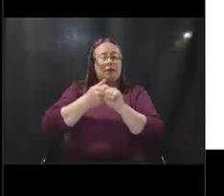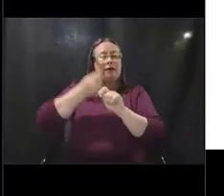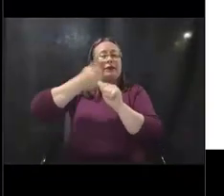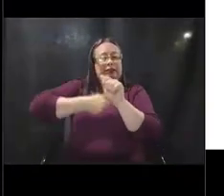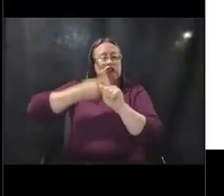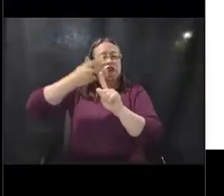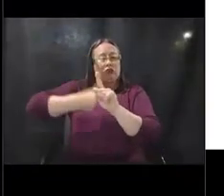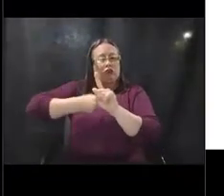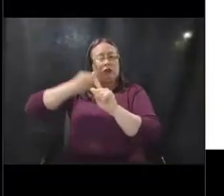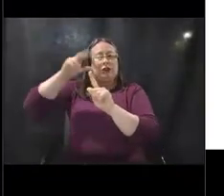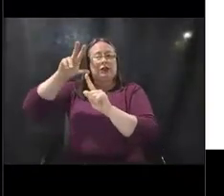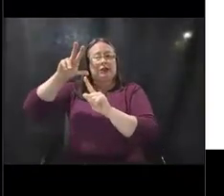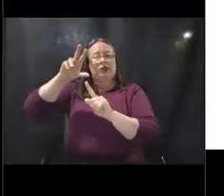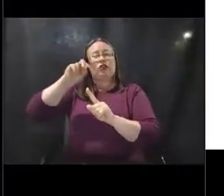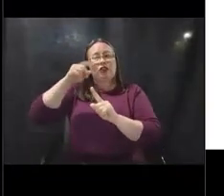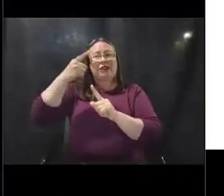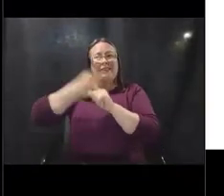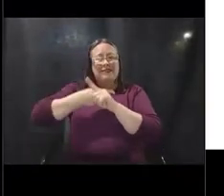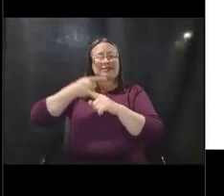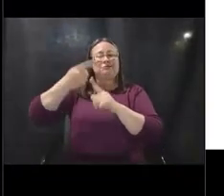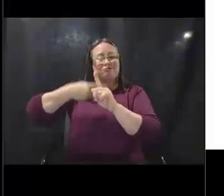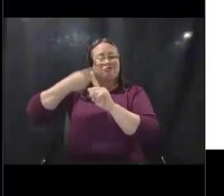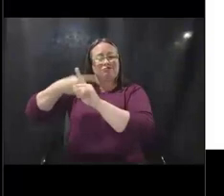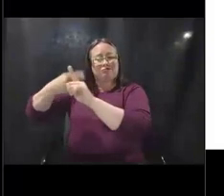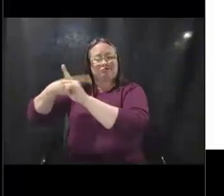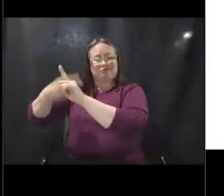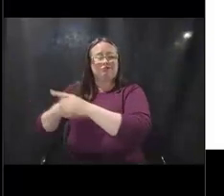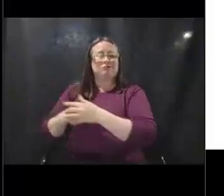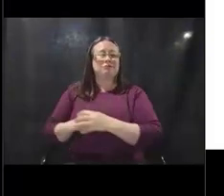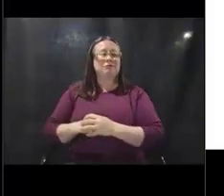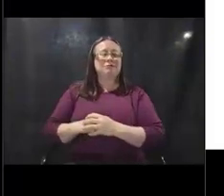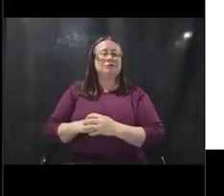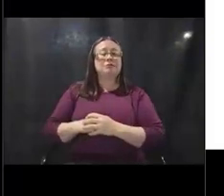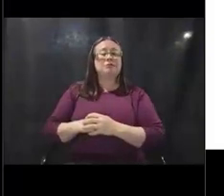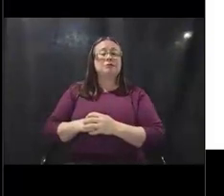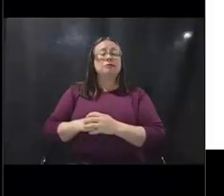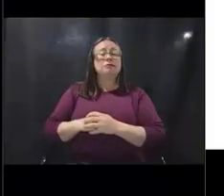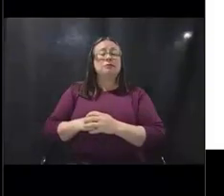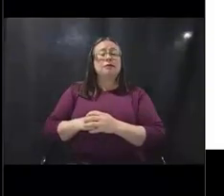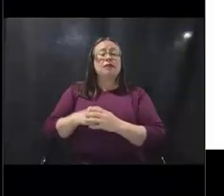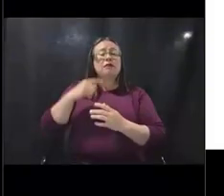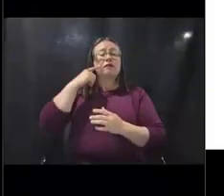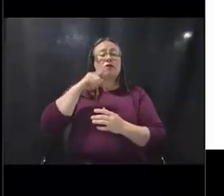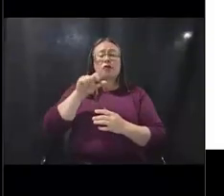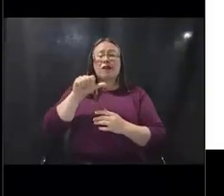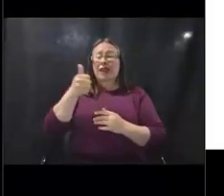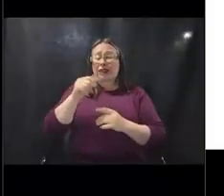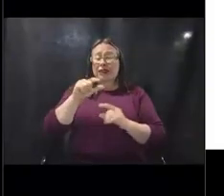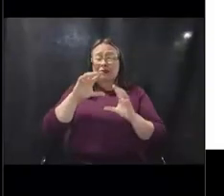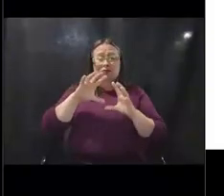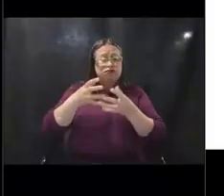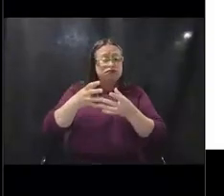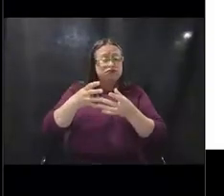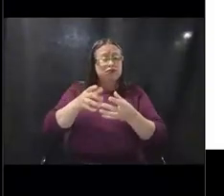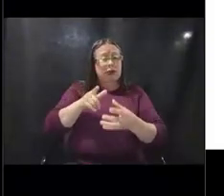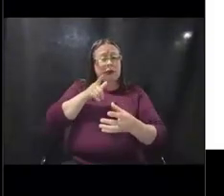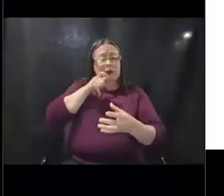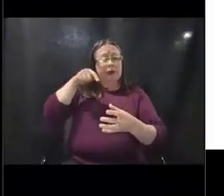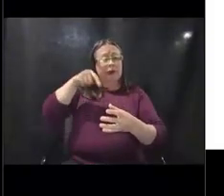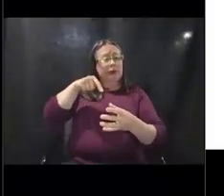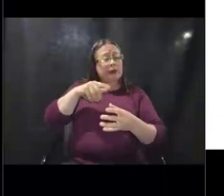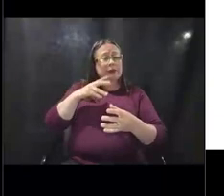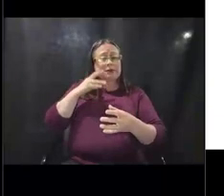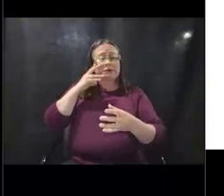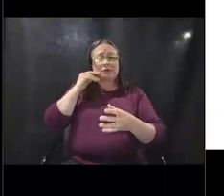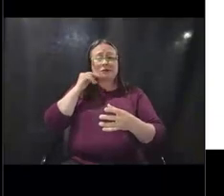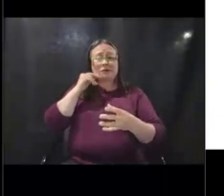work is complete. And one thing just to point out, particularly for any entities out there that may be experienced public assistance